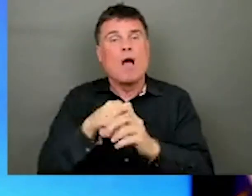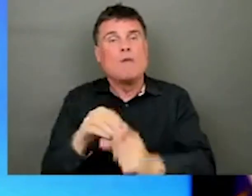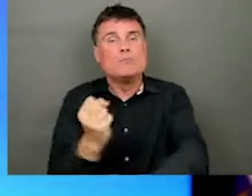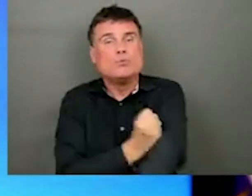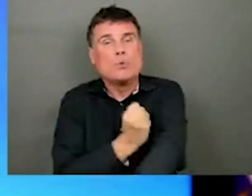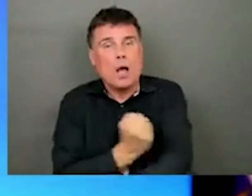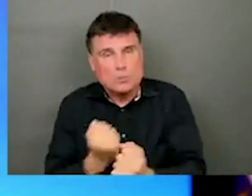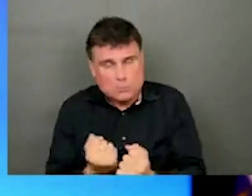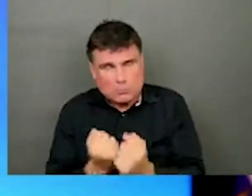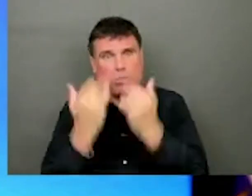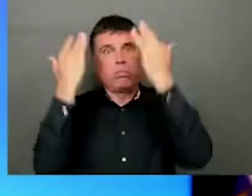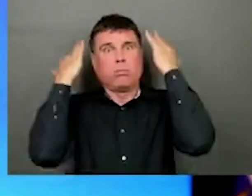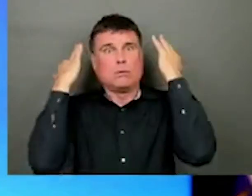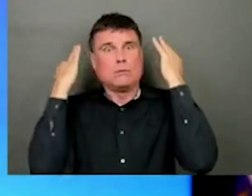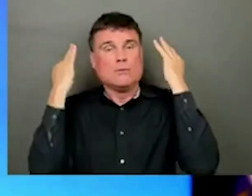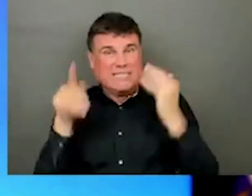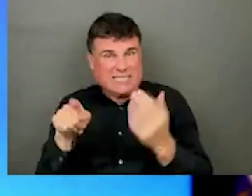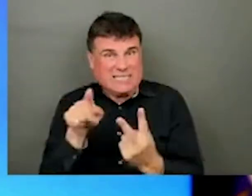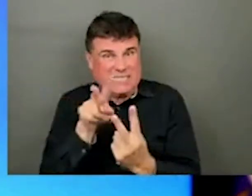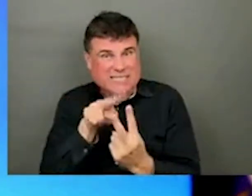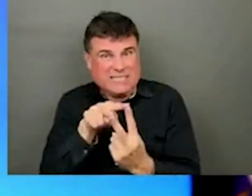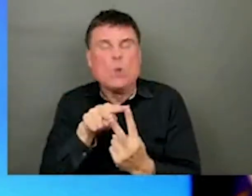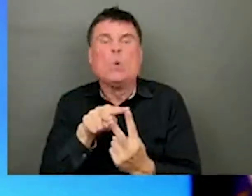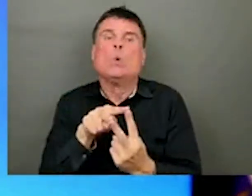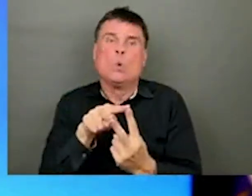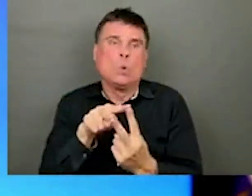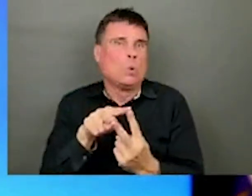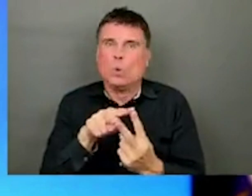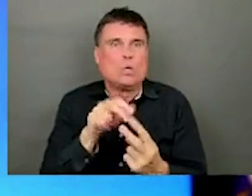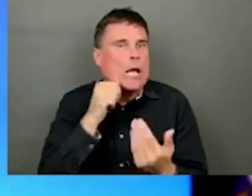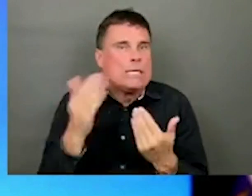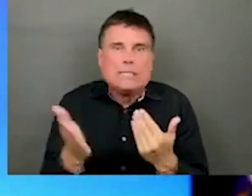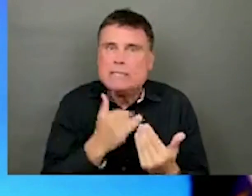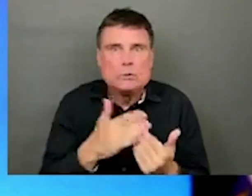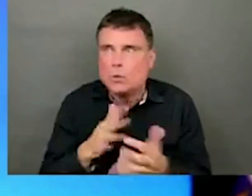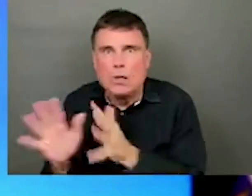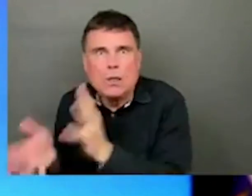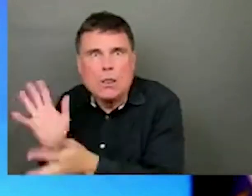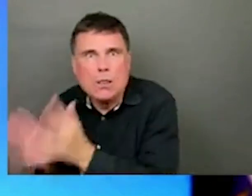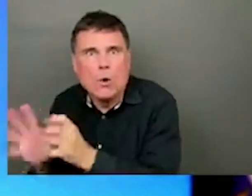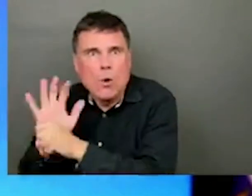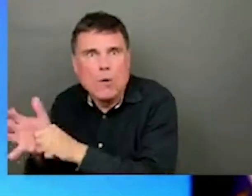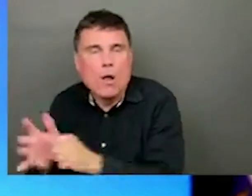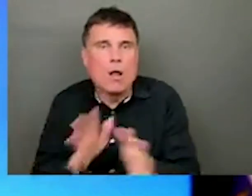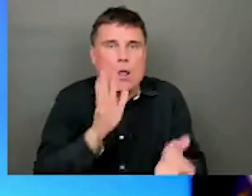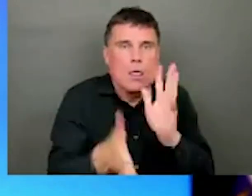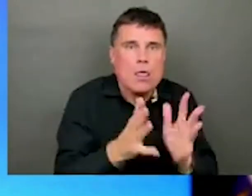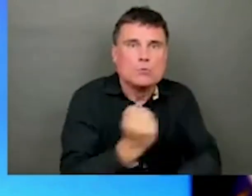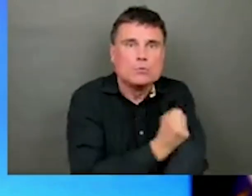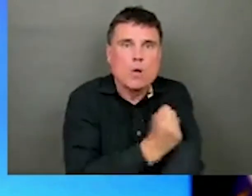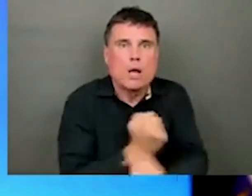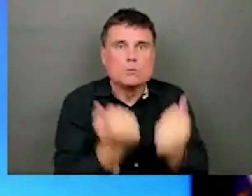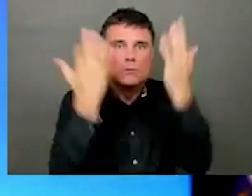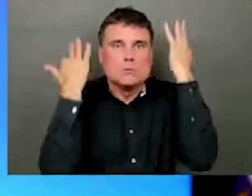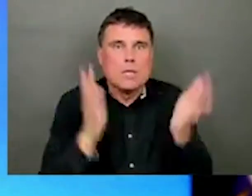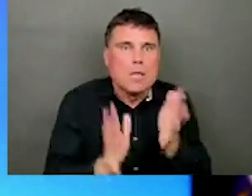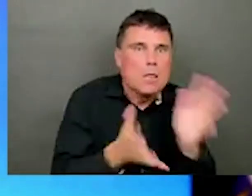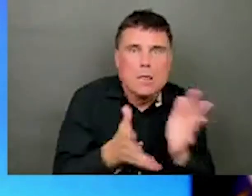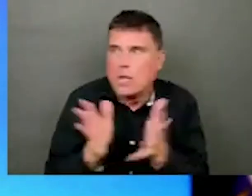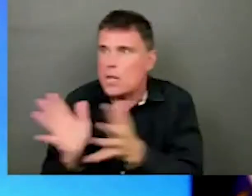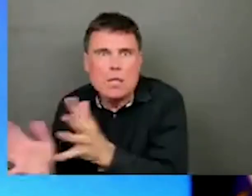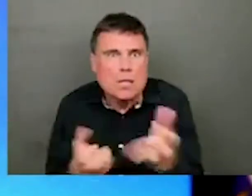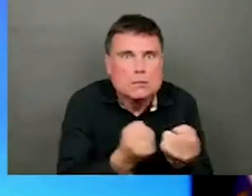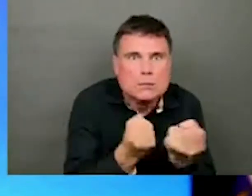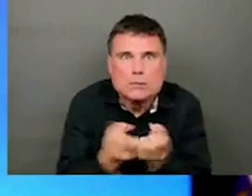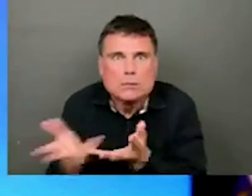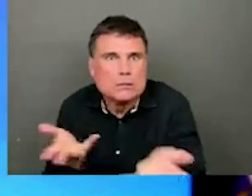public health care in BC, this is a really difficult time for everybody and we're doing everything we can to support people while delivering the services,